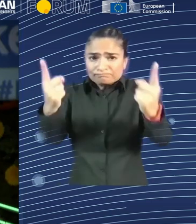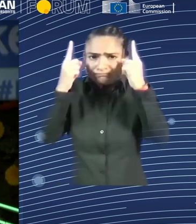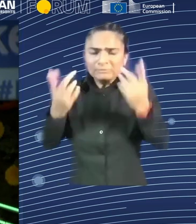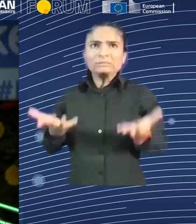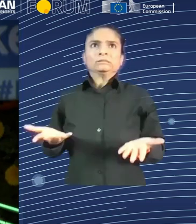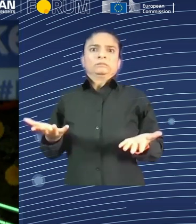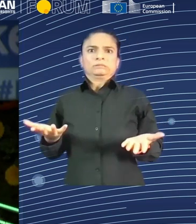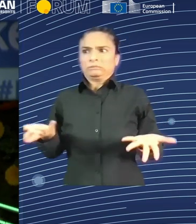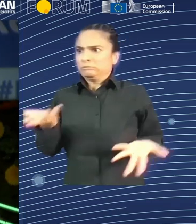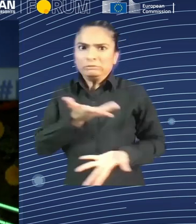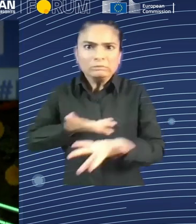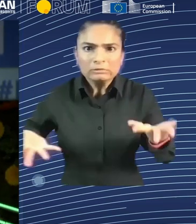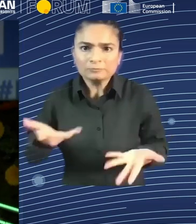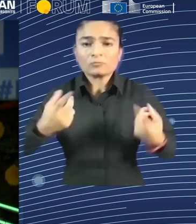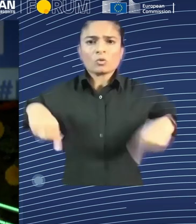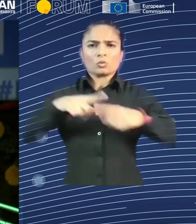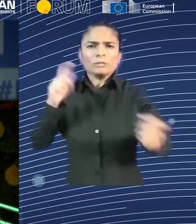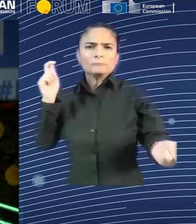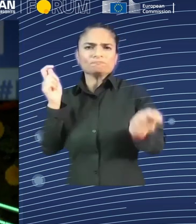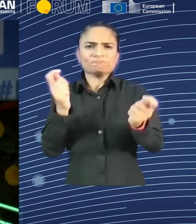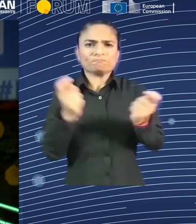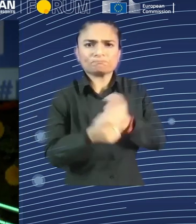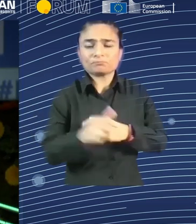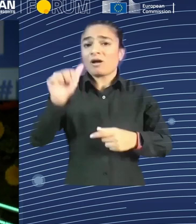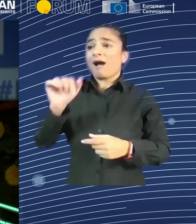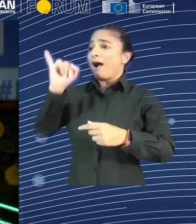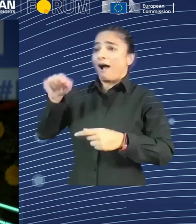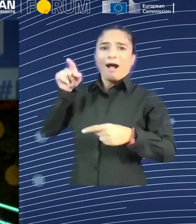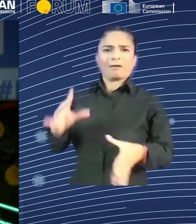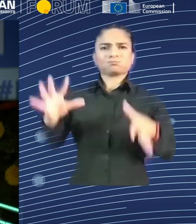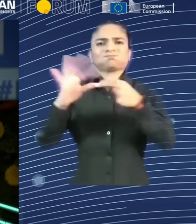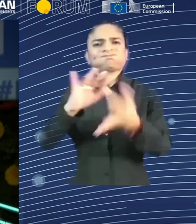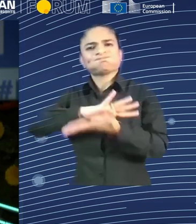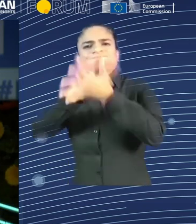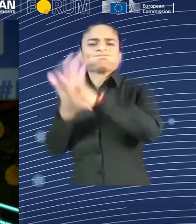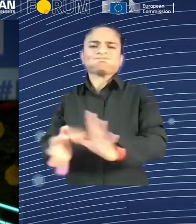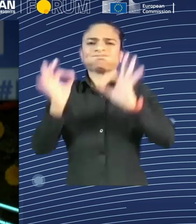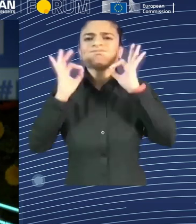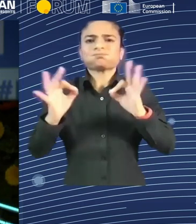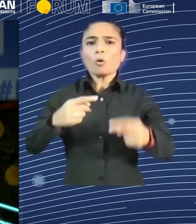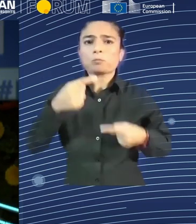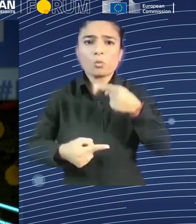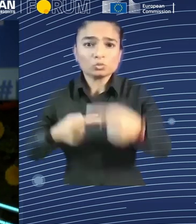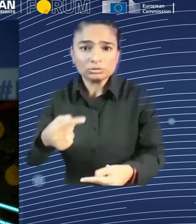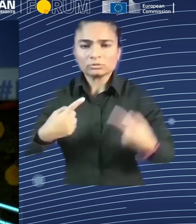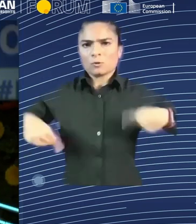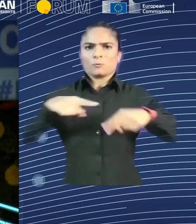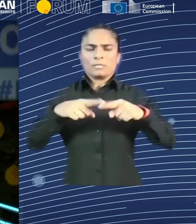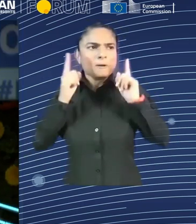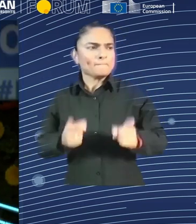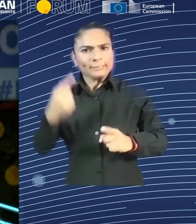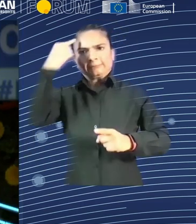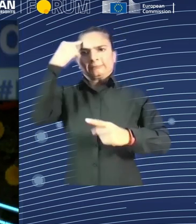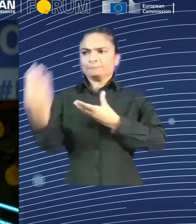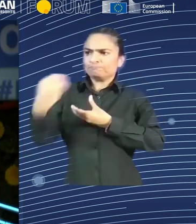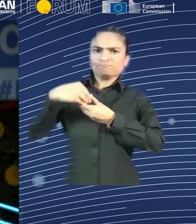indeed, I mean, if we look at another news of this particular week of yesterday, we have the discussion about Microsoft introducing AI